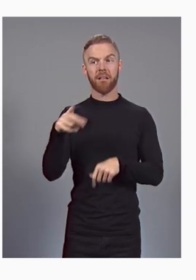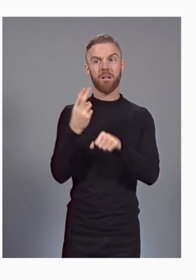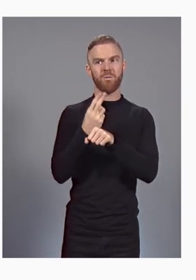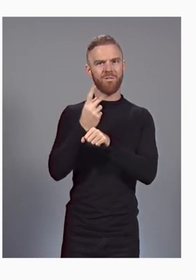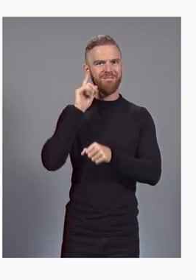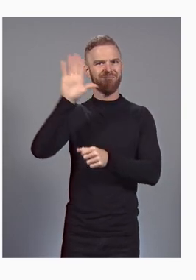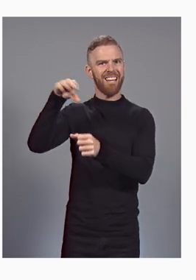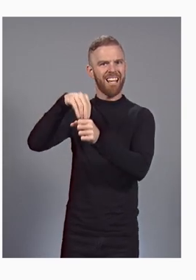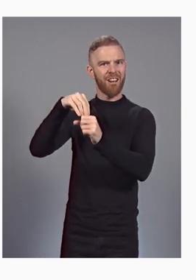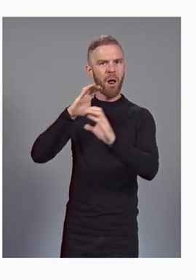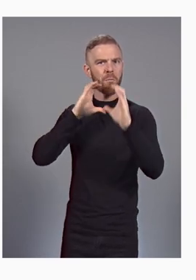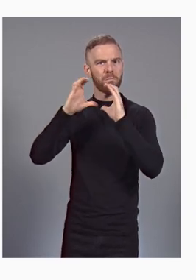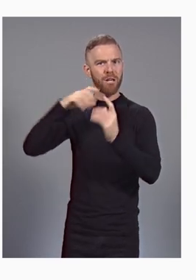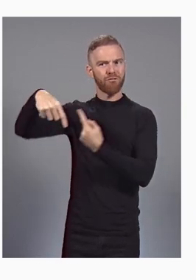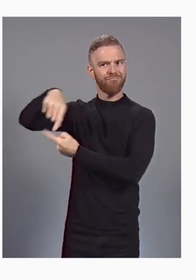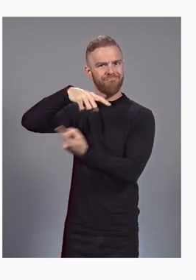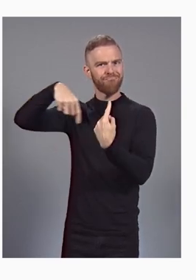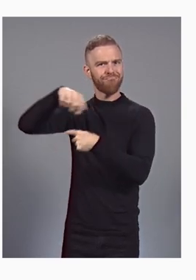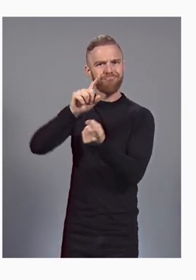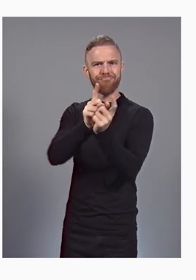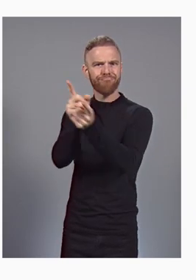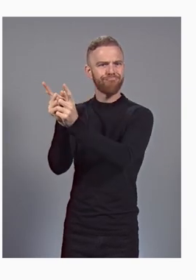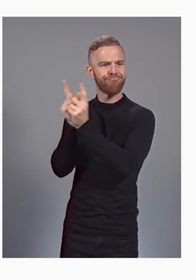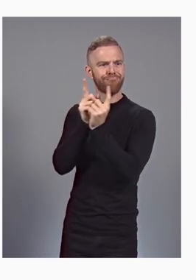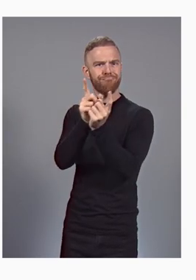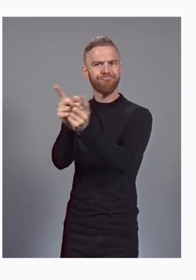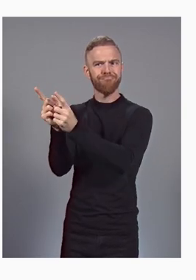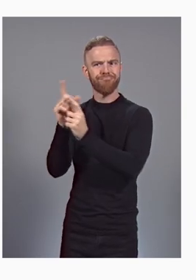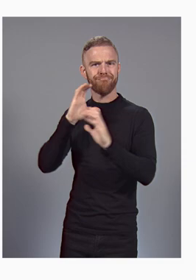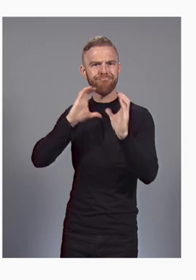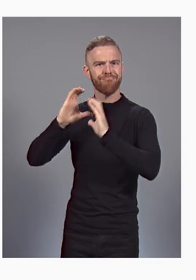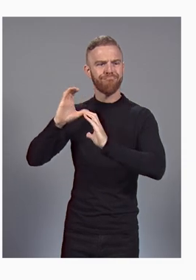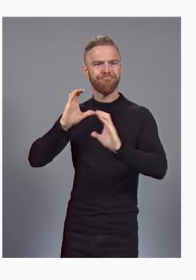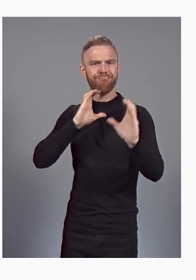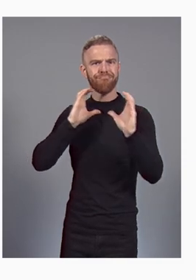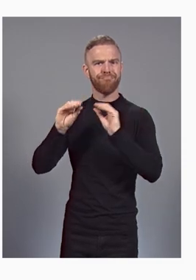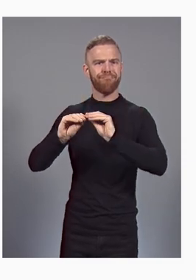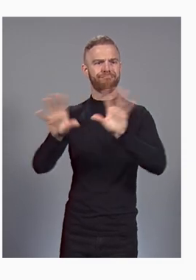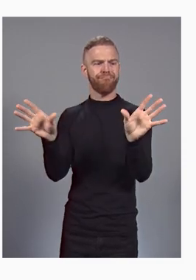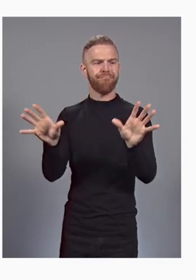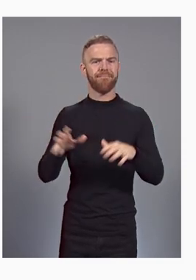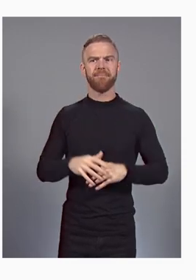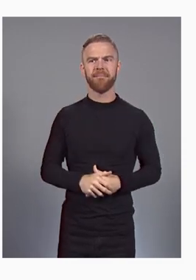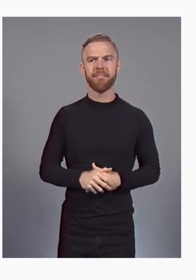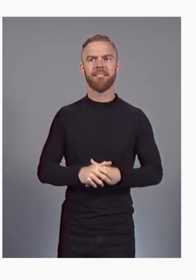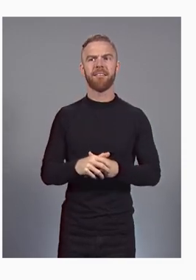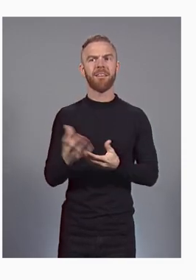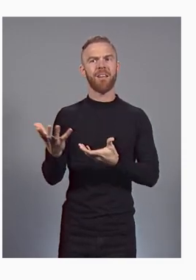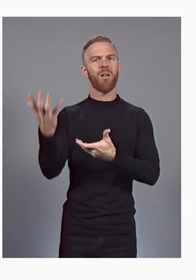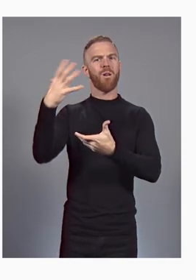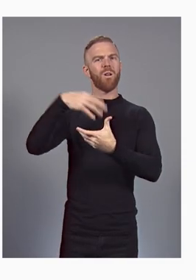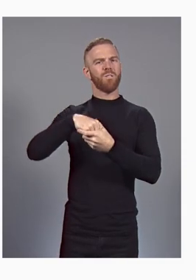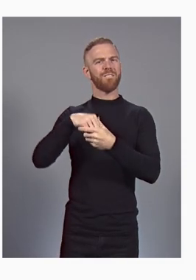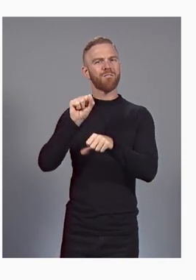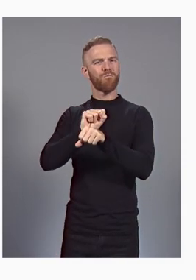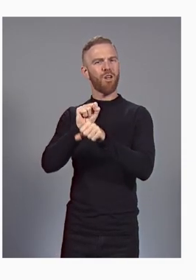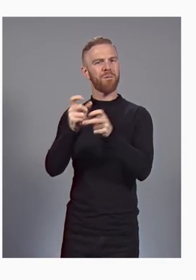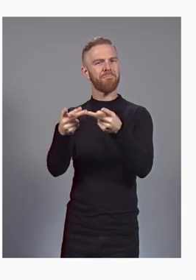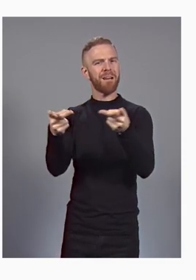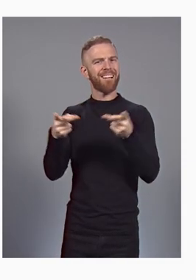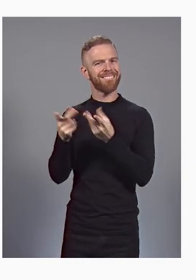engage employees globally. This capability promotes a more inclusive workplace, with employees able to communicate